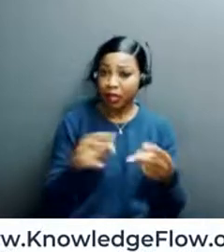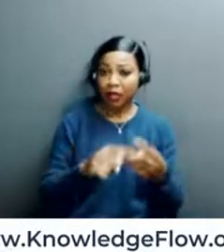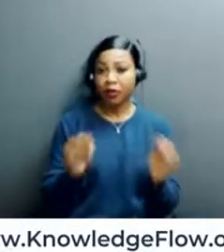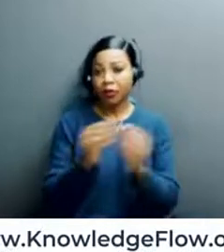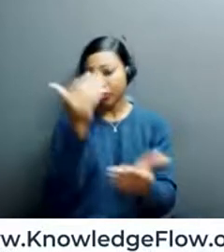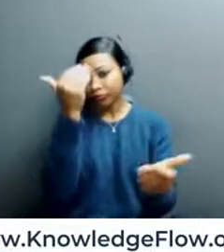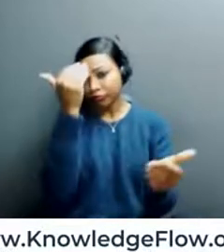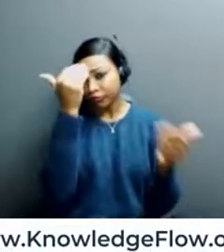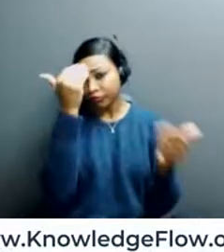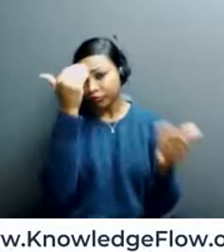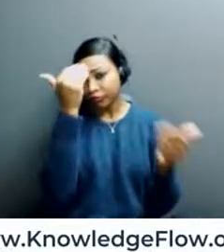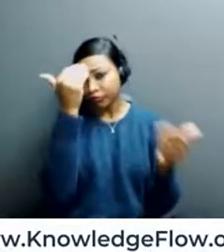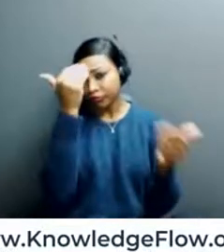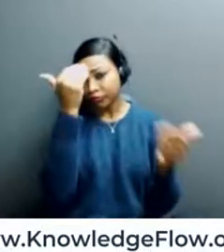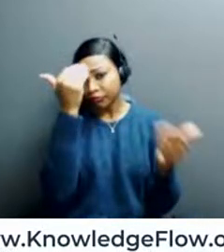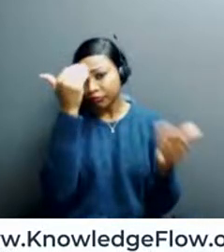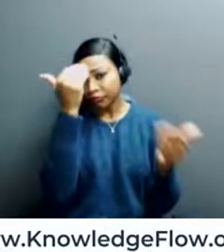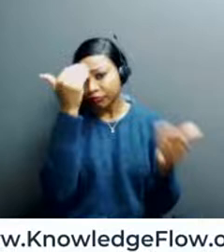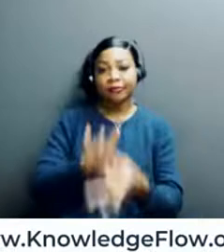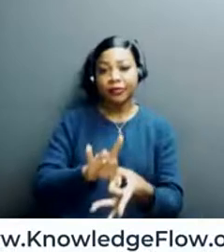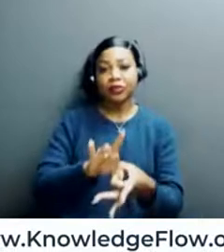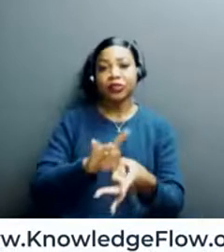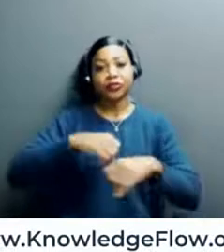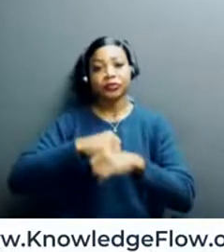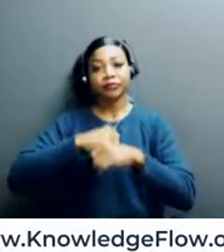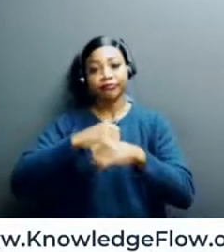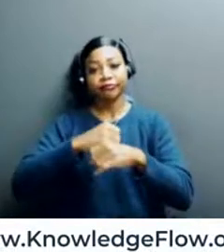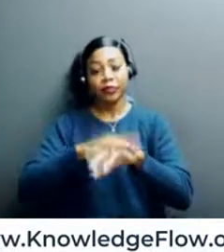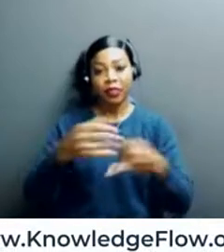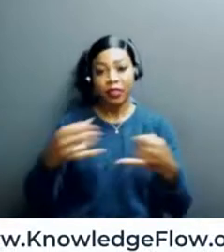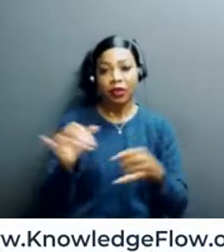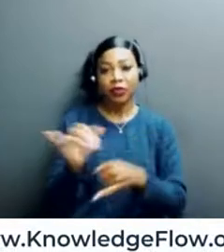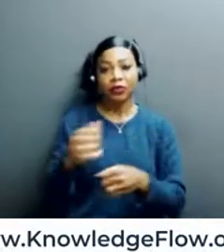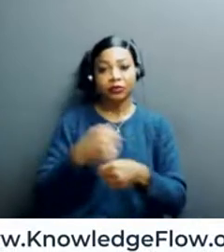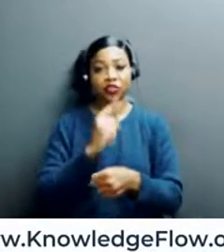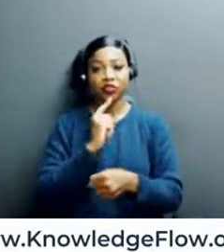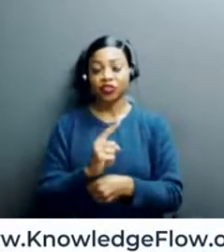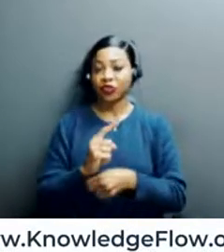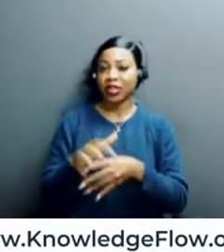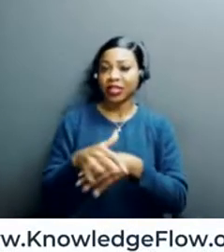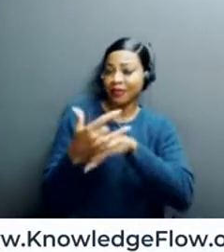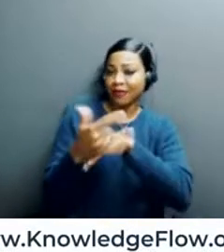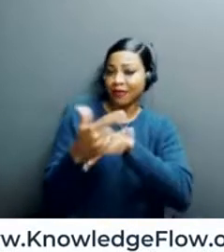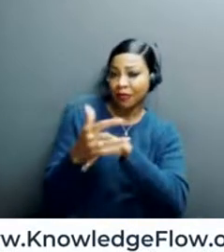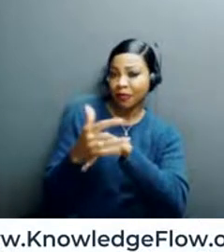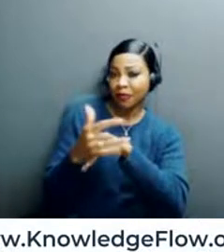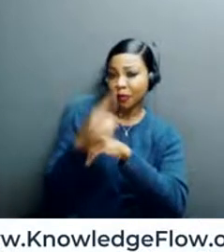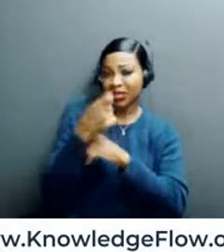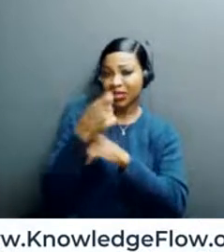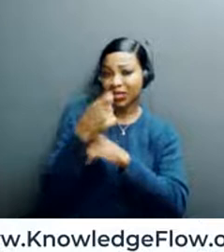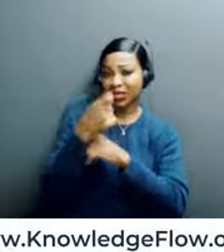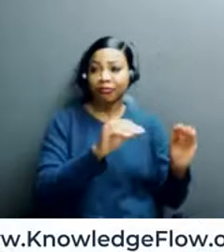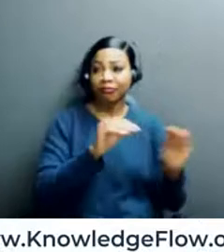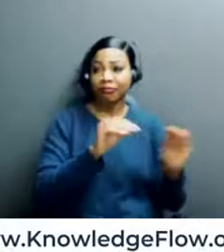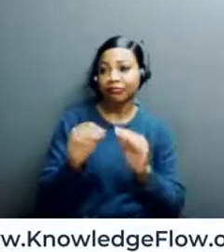on the issue, but also maybe to consider cybersecurity as a career option because of the skills gap that we need to fill here in Canada.